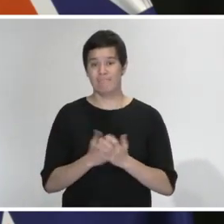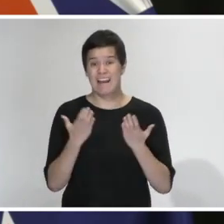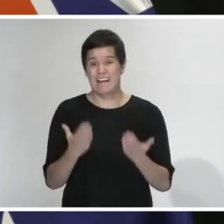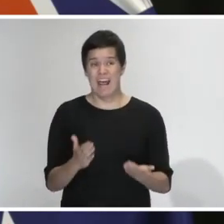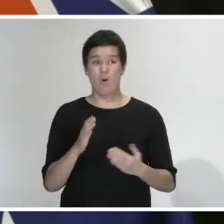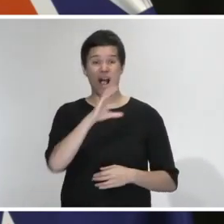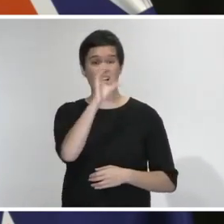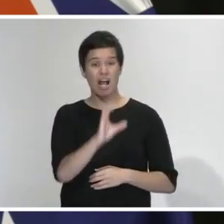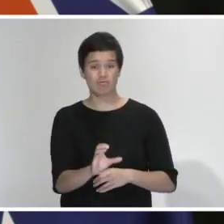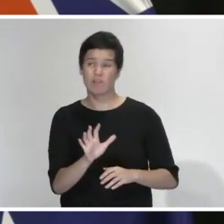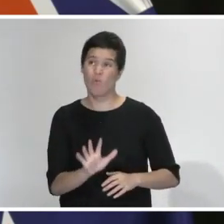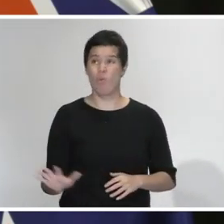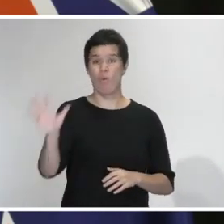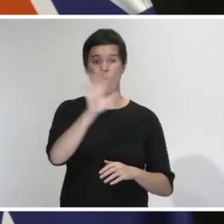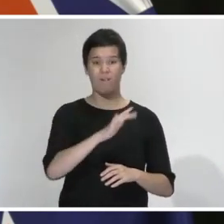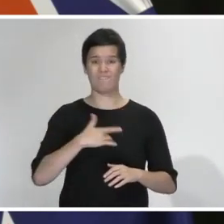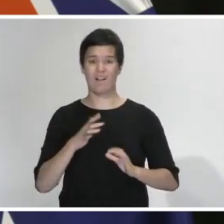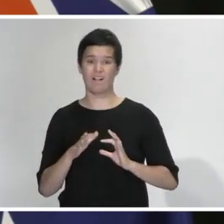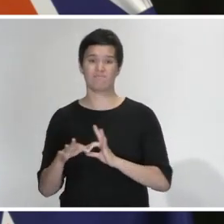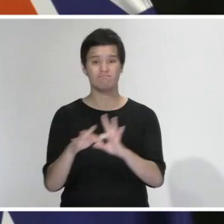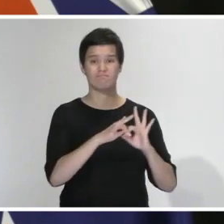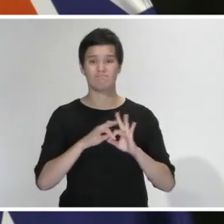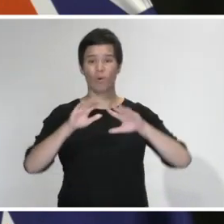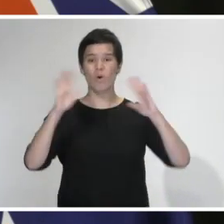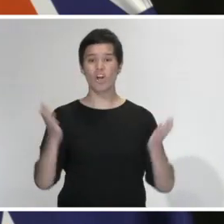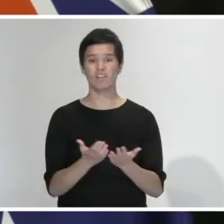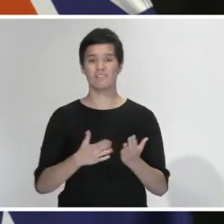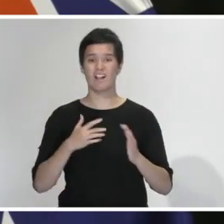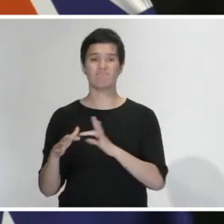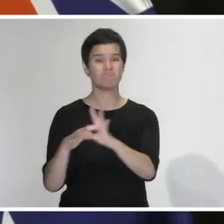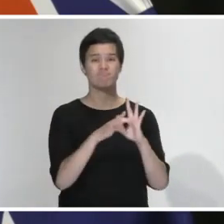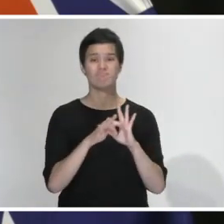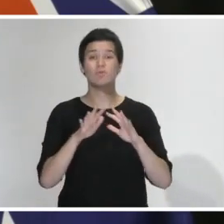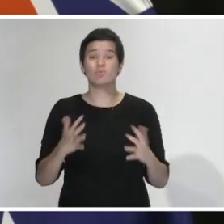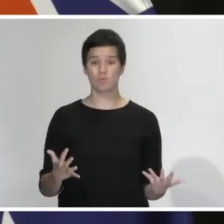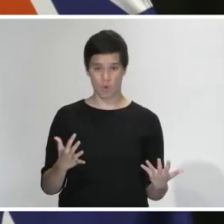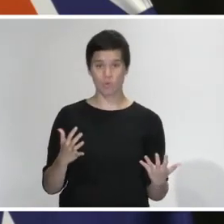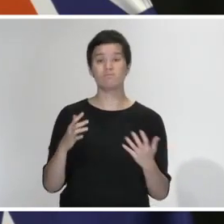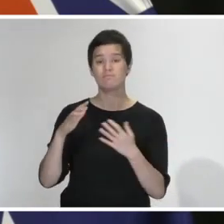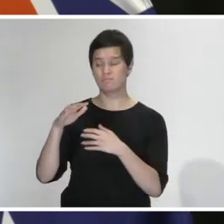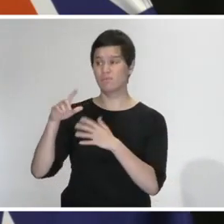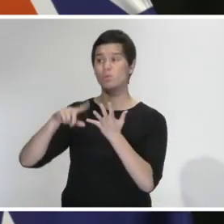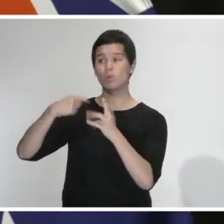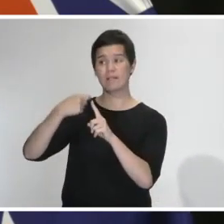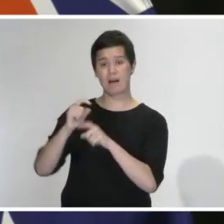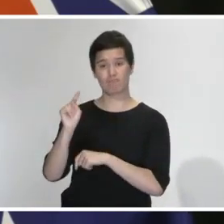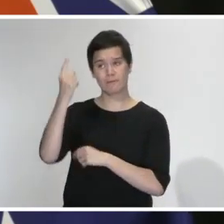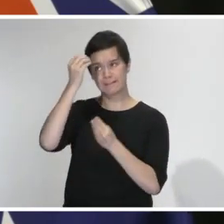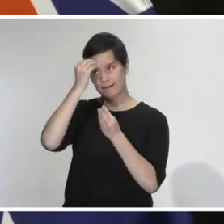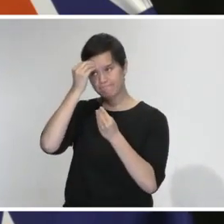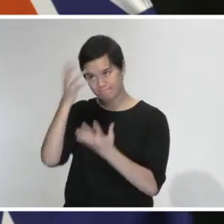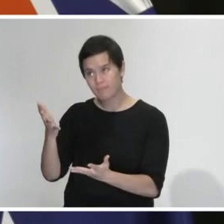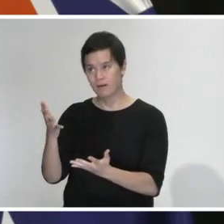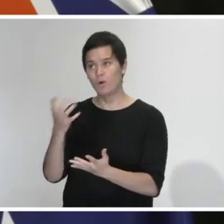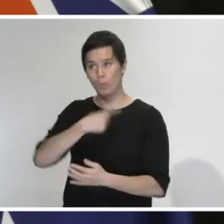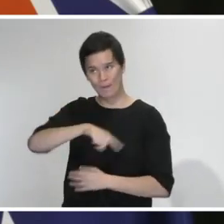connected and I know we'll want everyone in the UK especially the Prime Minister to know that we are thinking of them. Now I am happy to